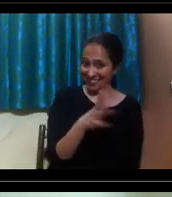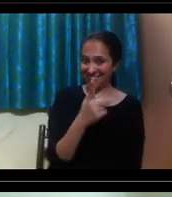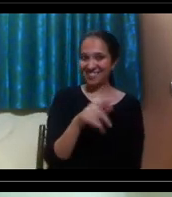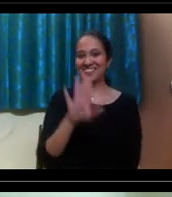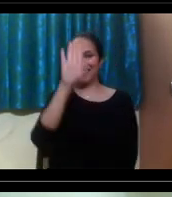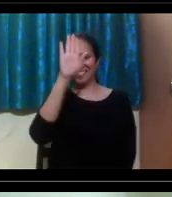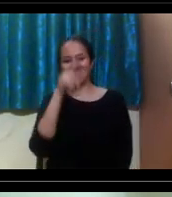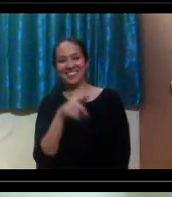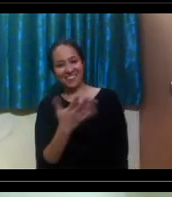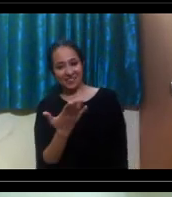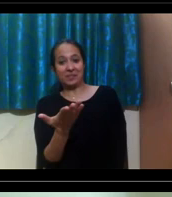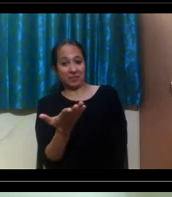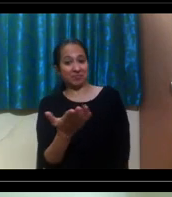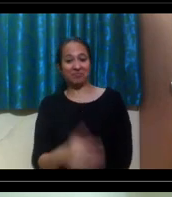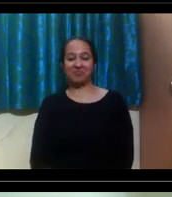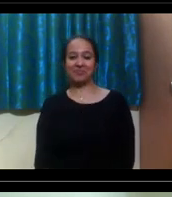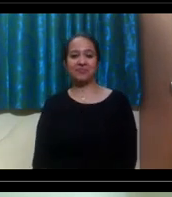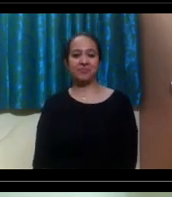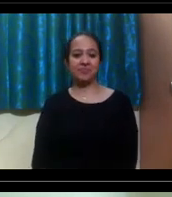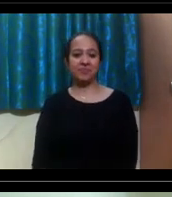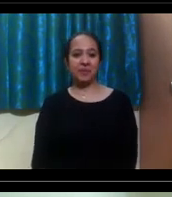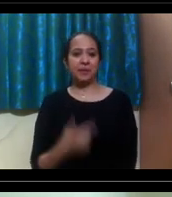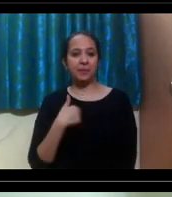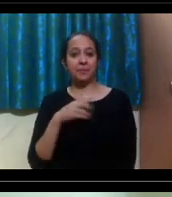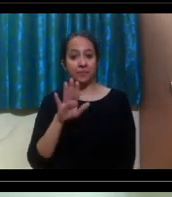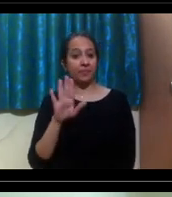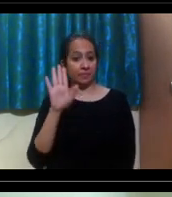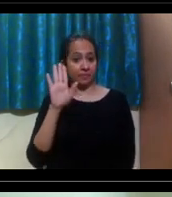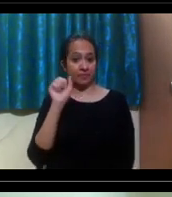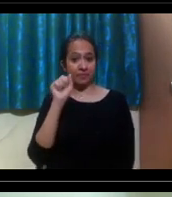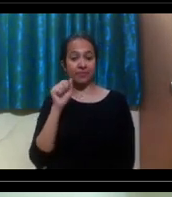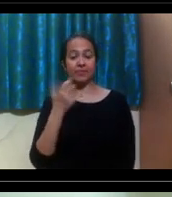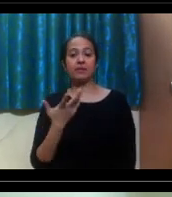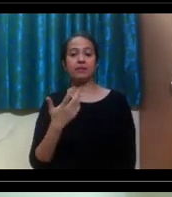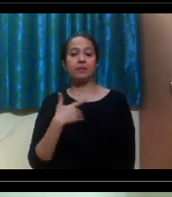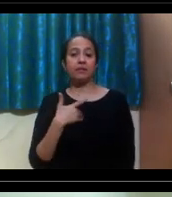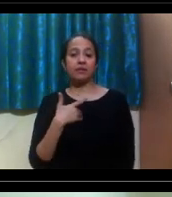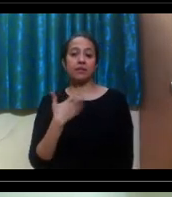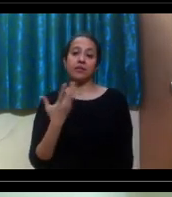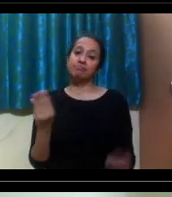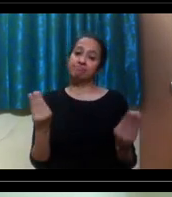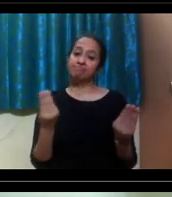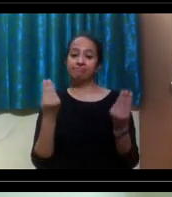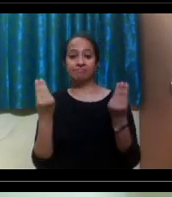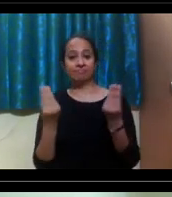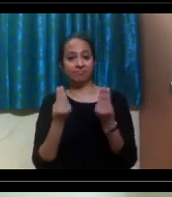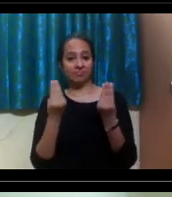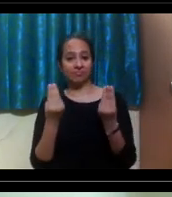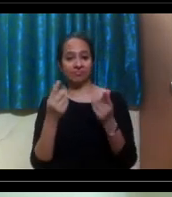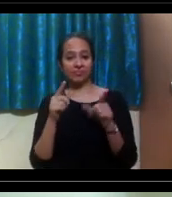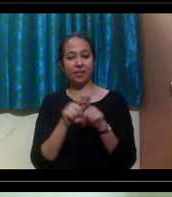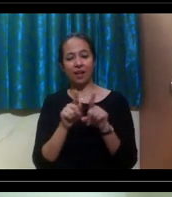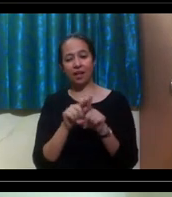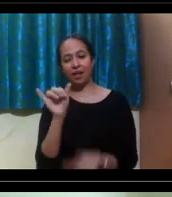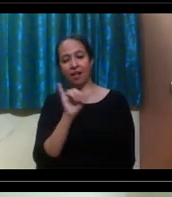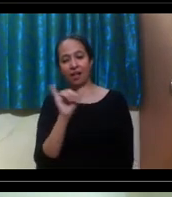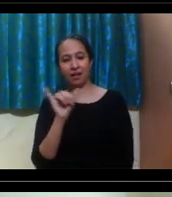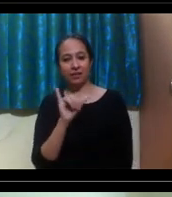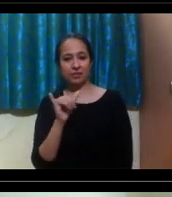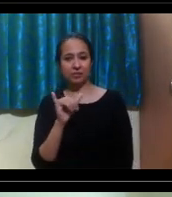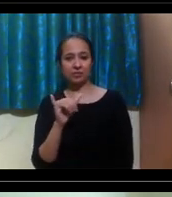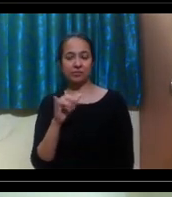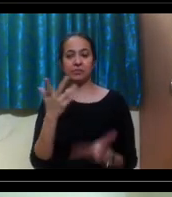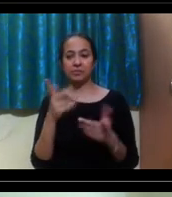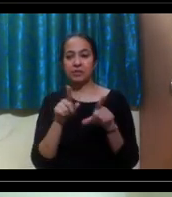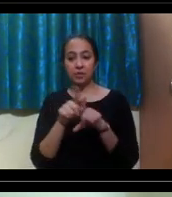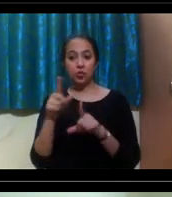providing? Sure. This is Justin. So yeah, um, it'd probably be similar to maybe with the student living with